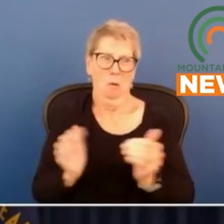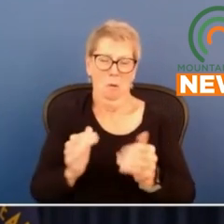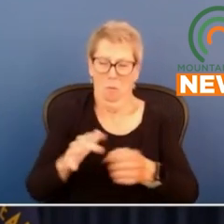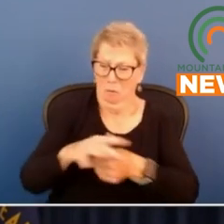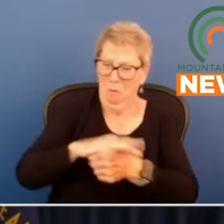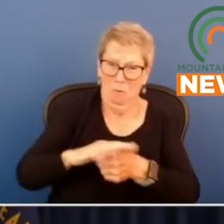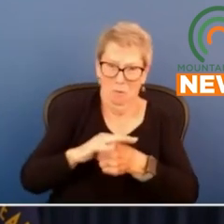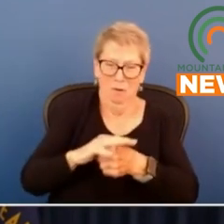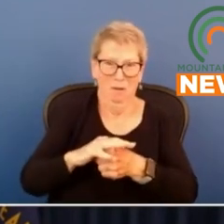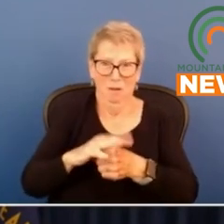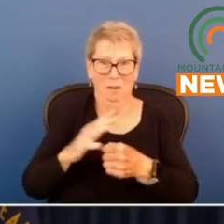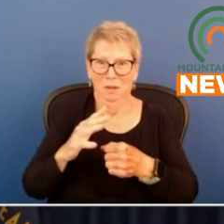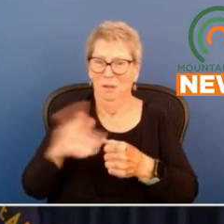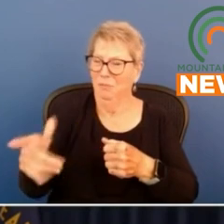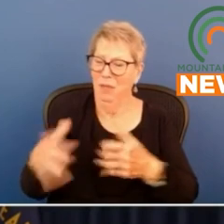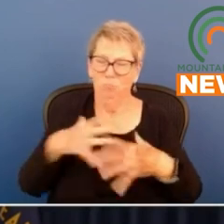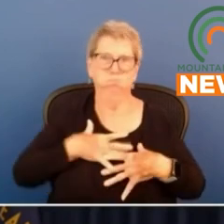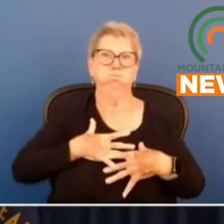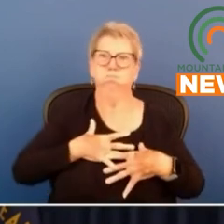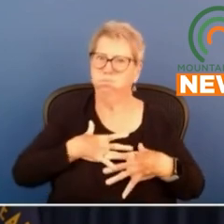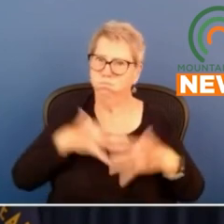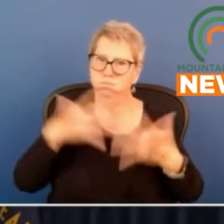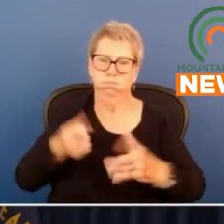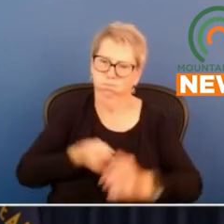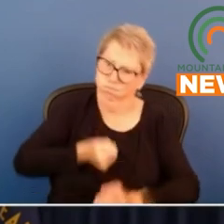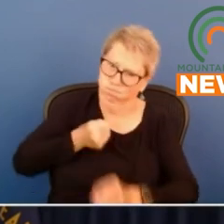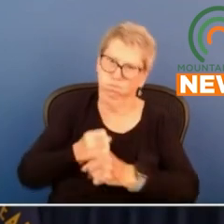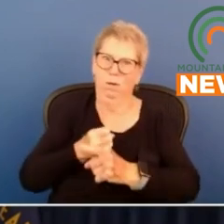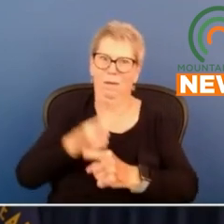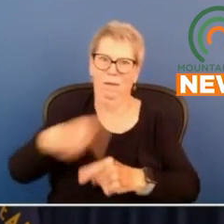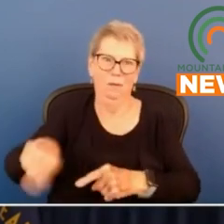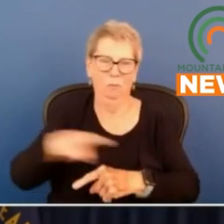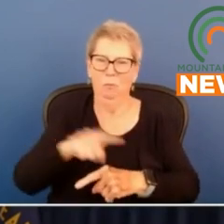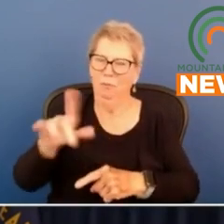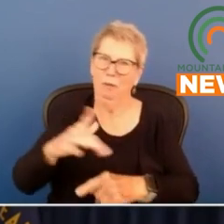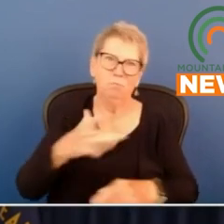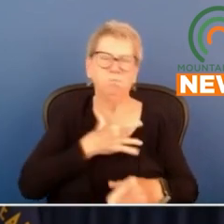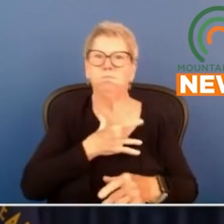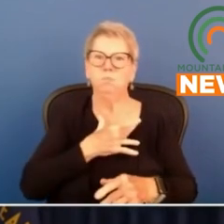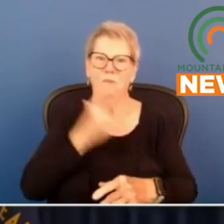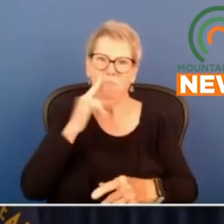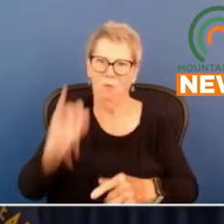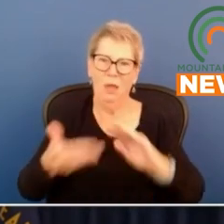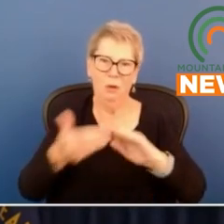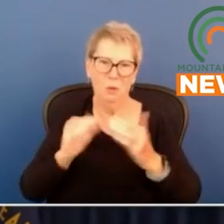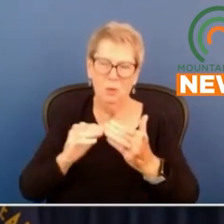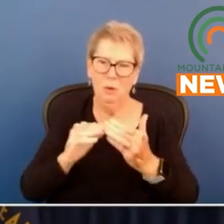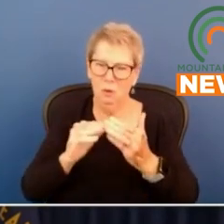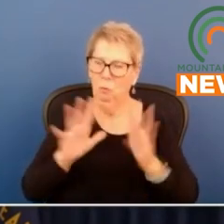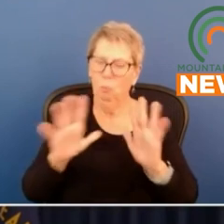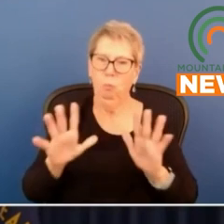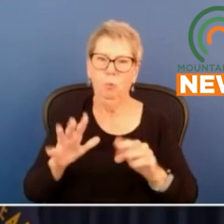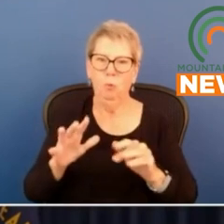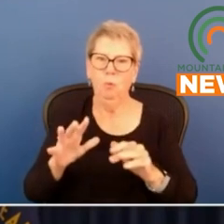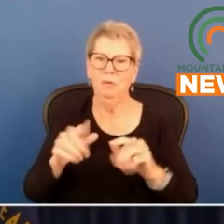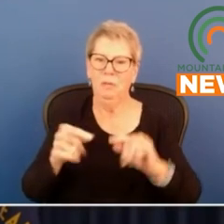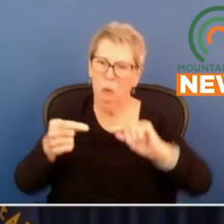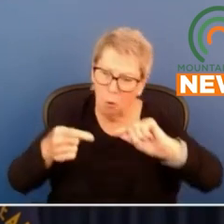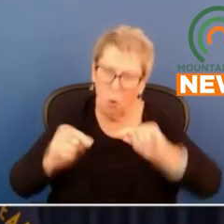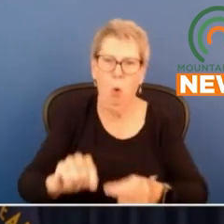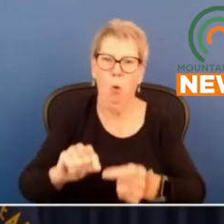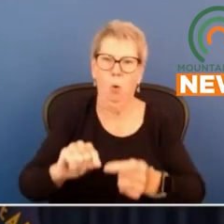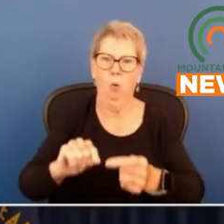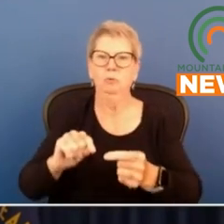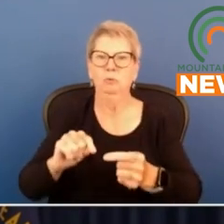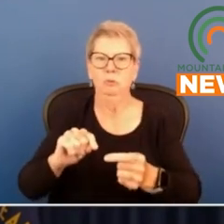is torn at the very heart of the community that it it hurts and you can see